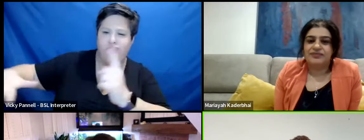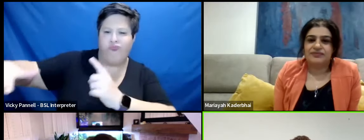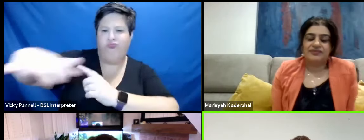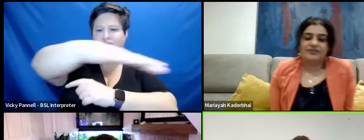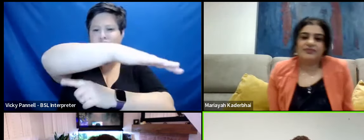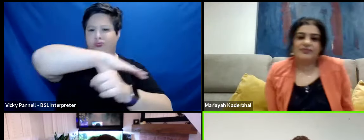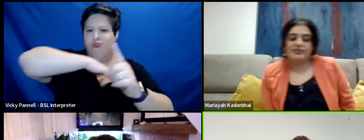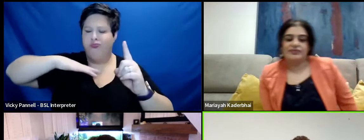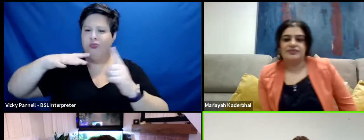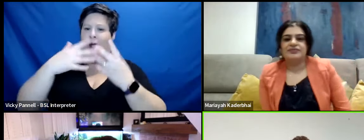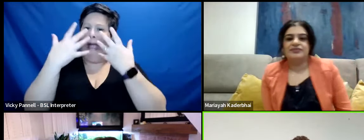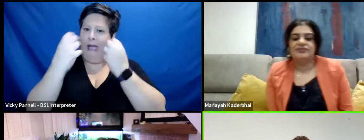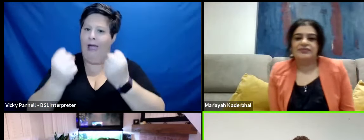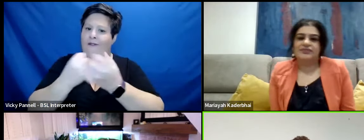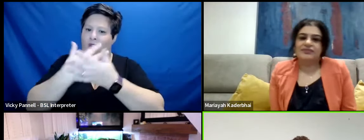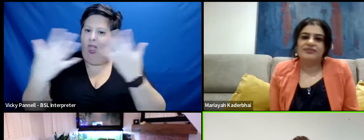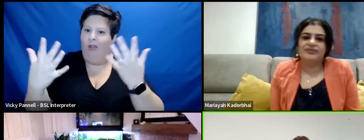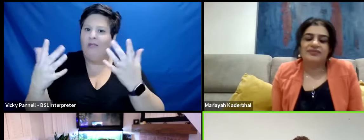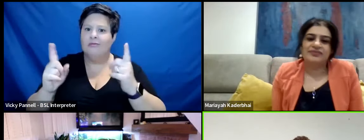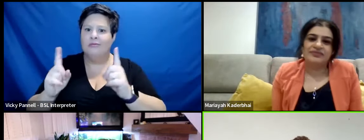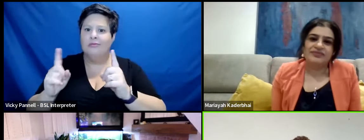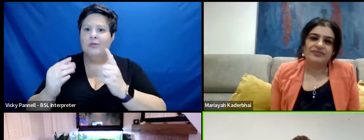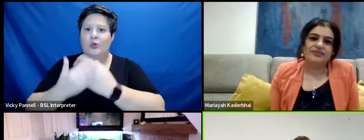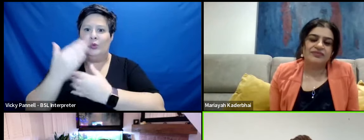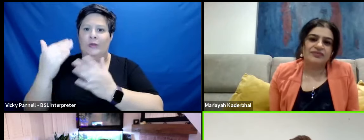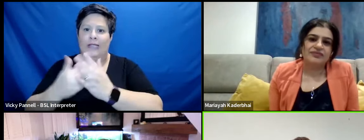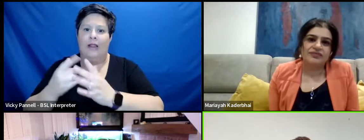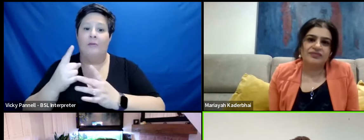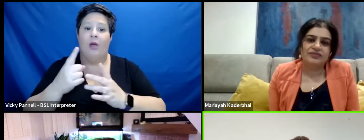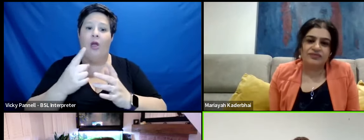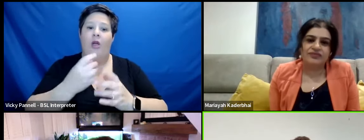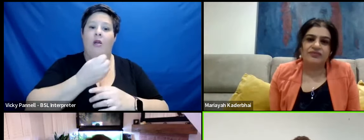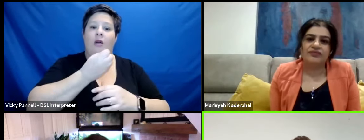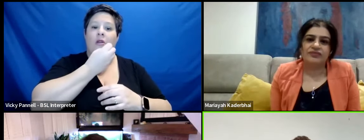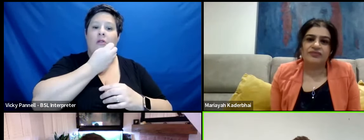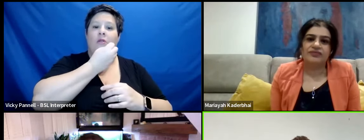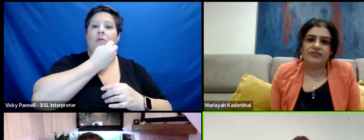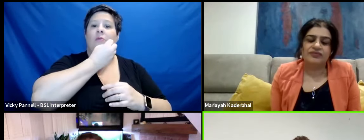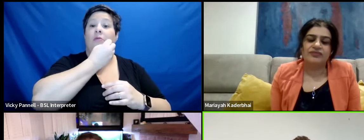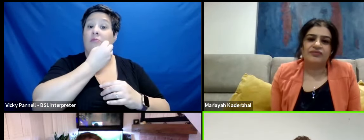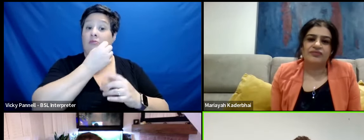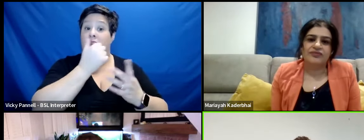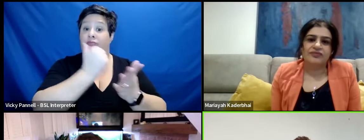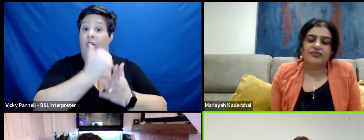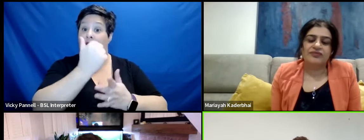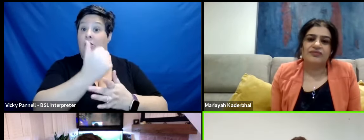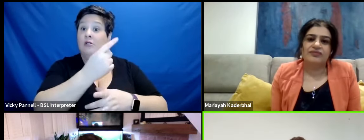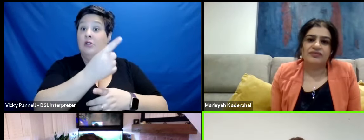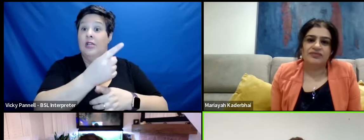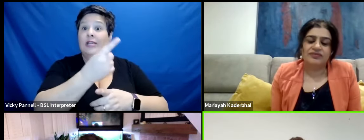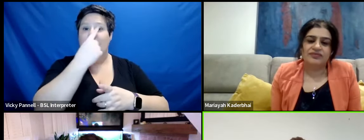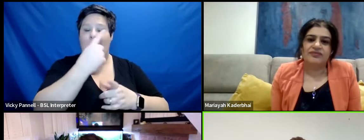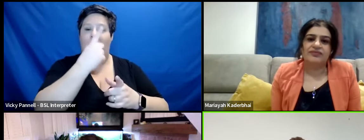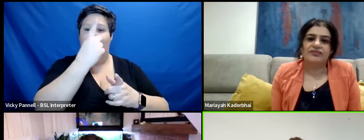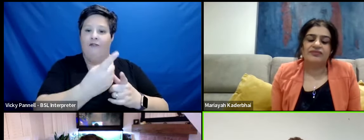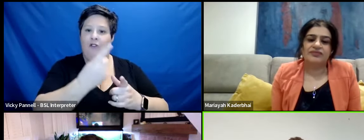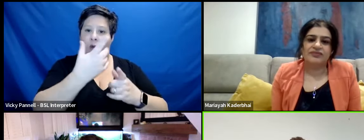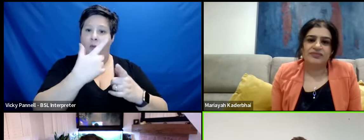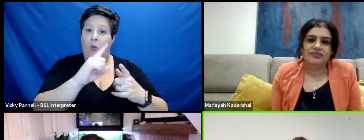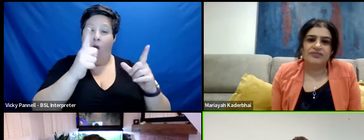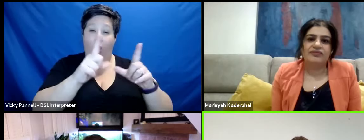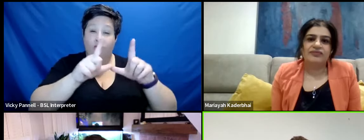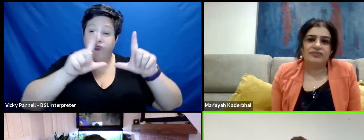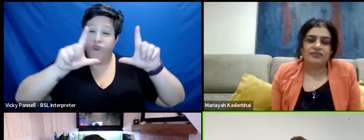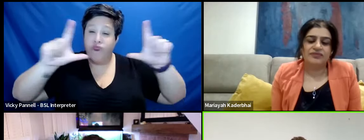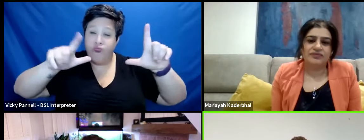There was a lot of that that was there for nothing. But what was brilliant about her, as you alluded to in your question, was the idea that she could move from one scale